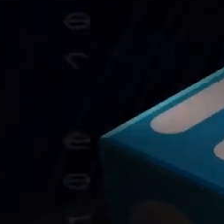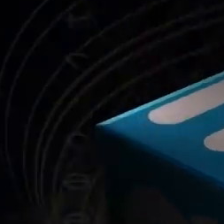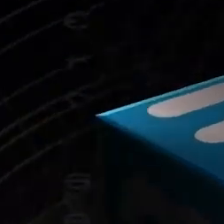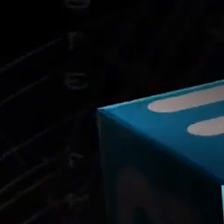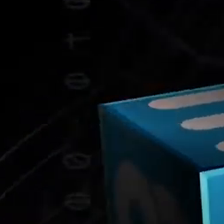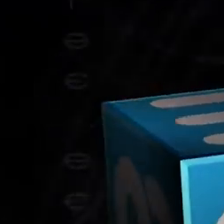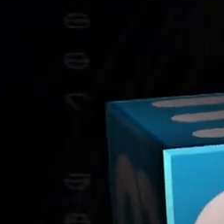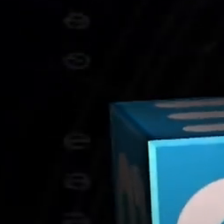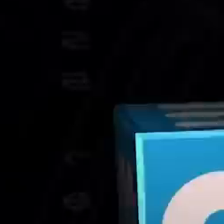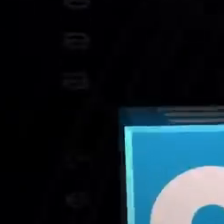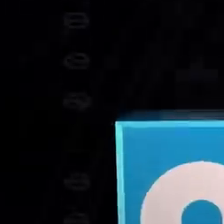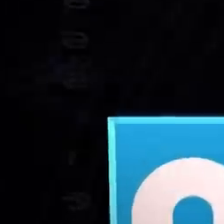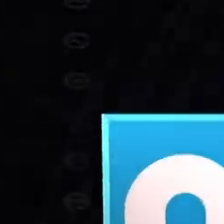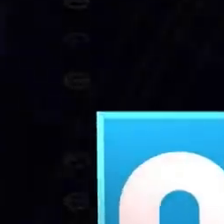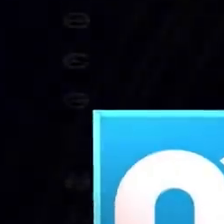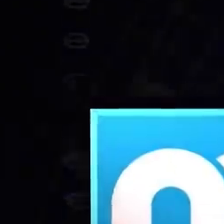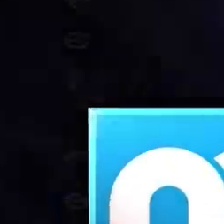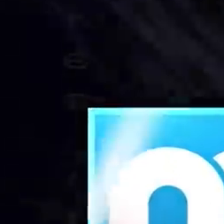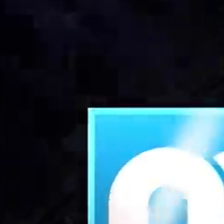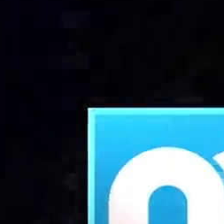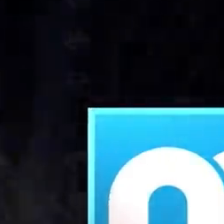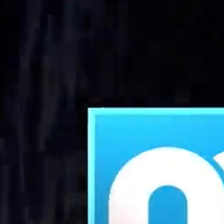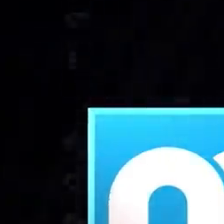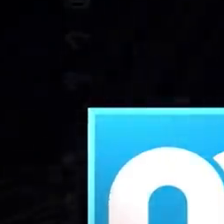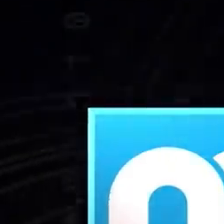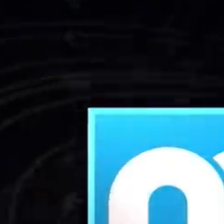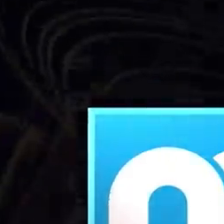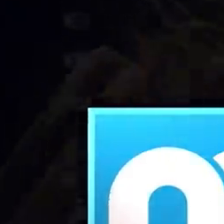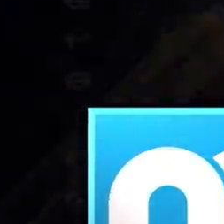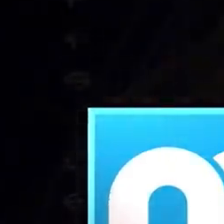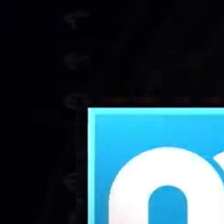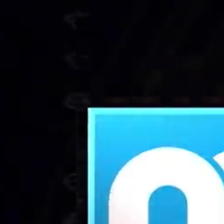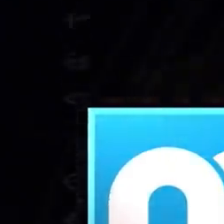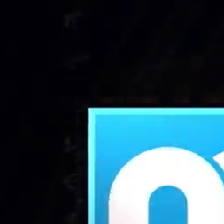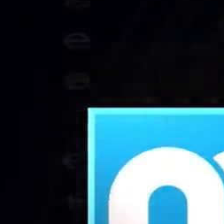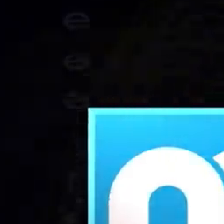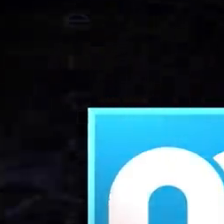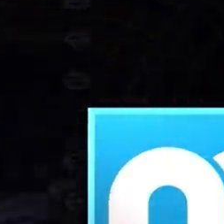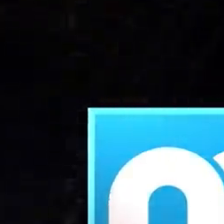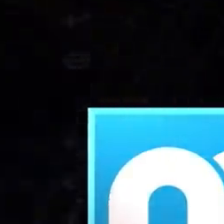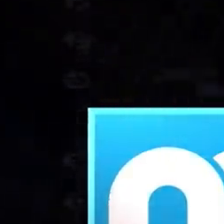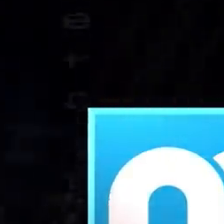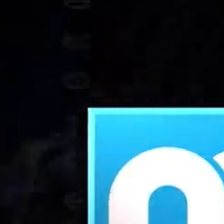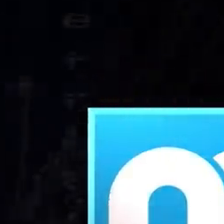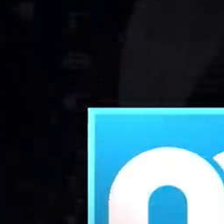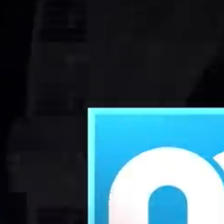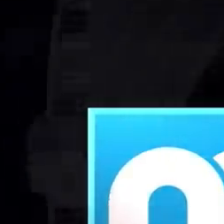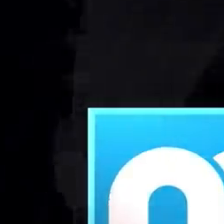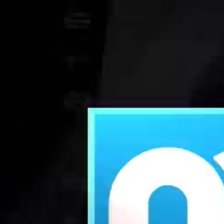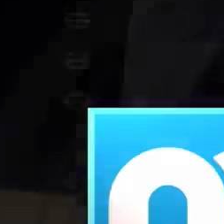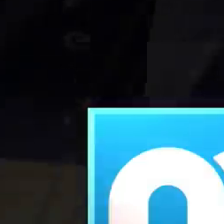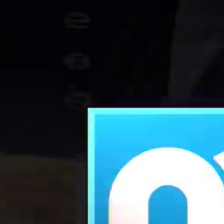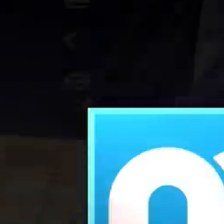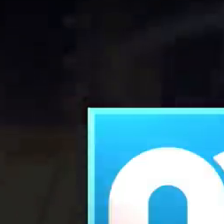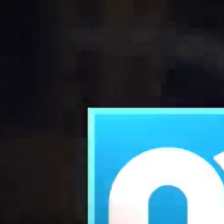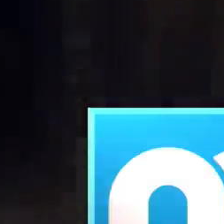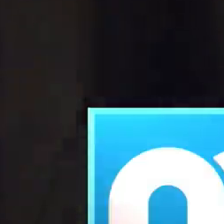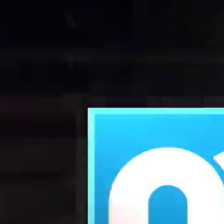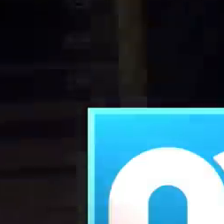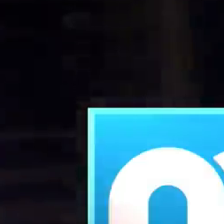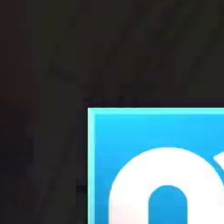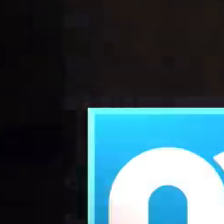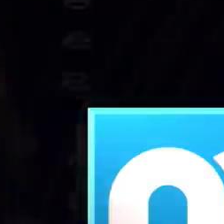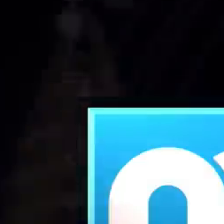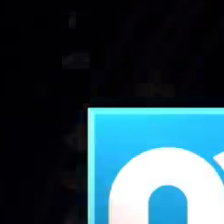This has been a service of the Metro Nashville Network. If you would like to see this presentation again, or for more information about